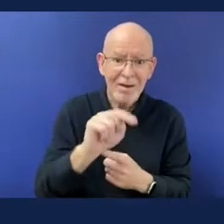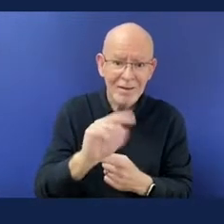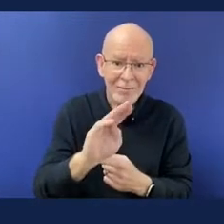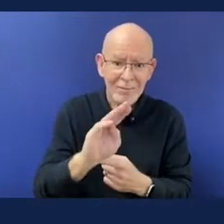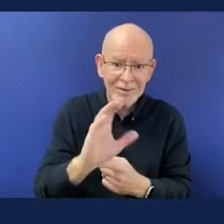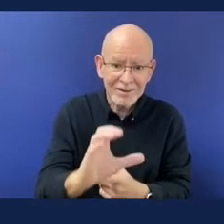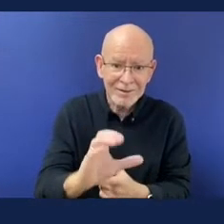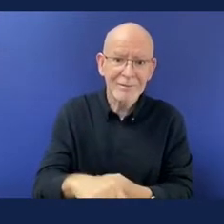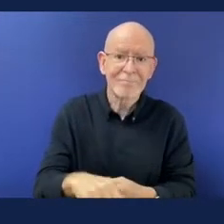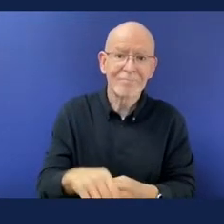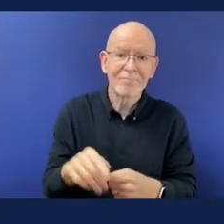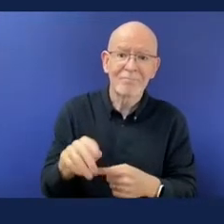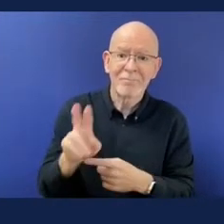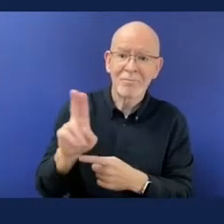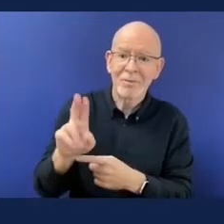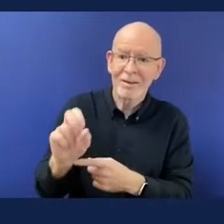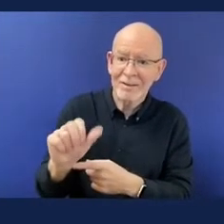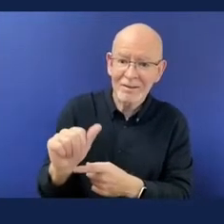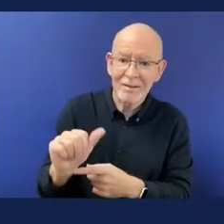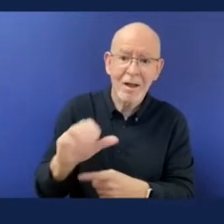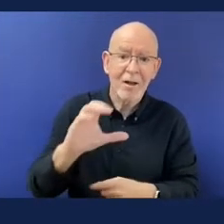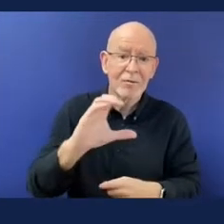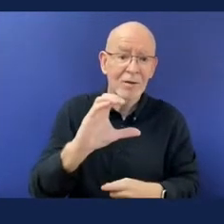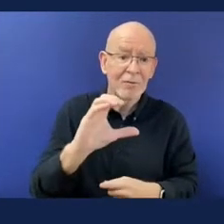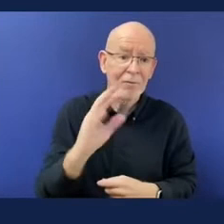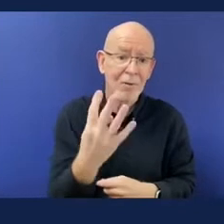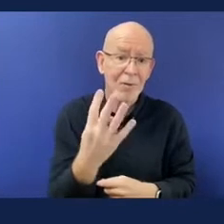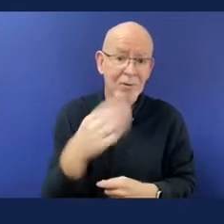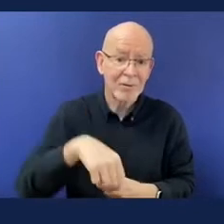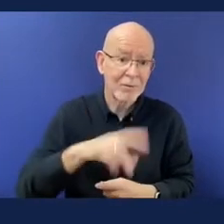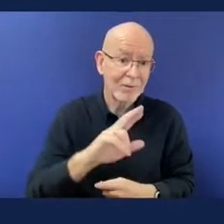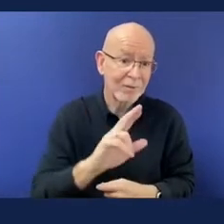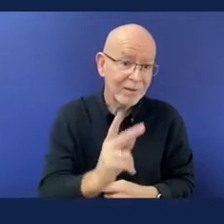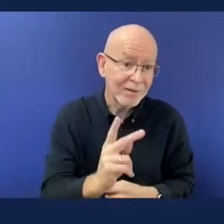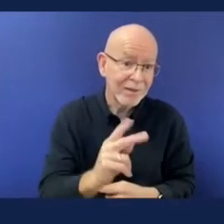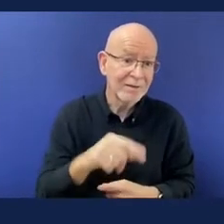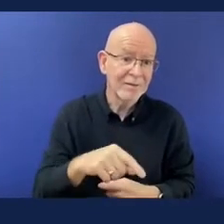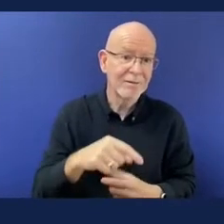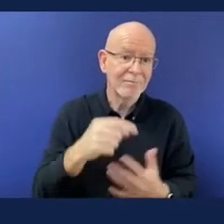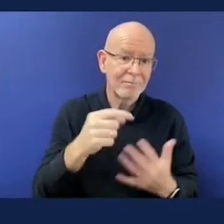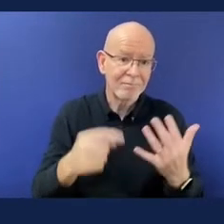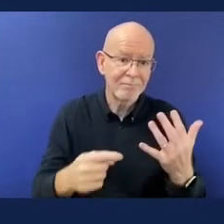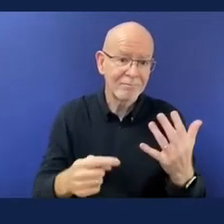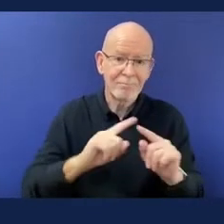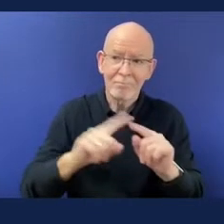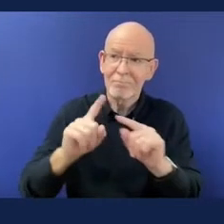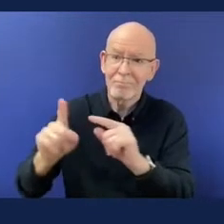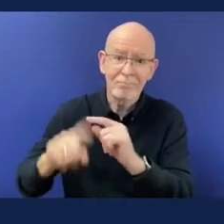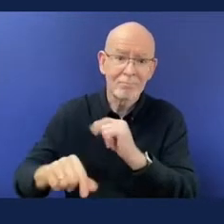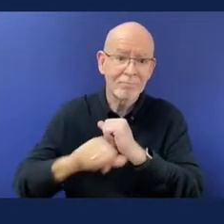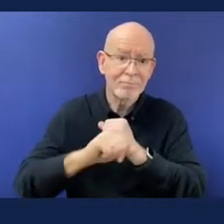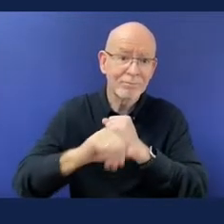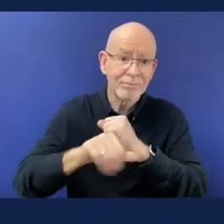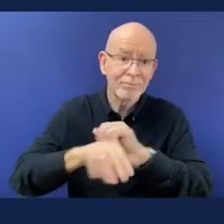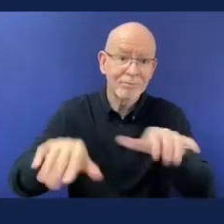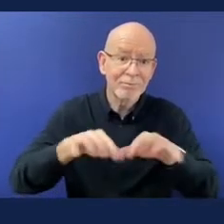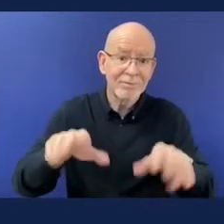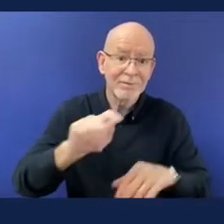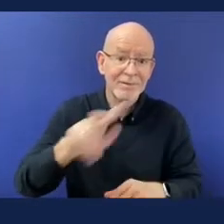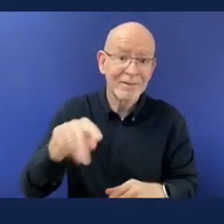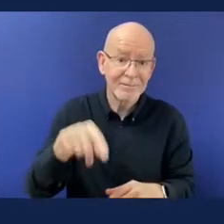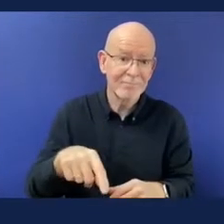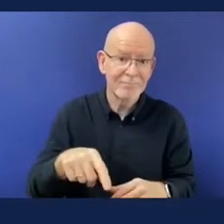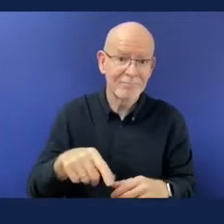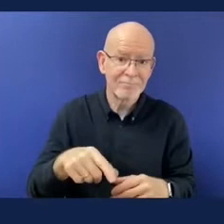we on the 19th of August worked with three PR agencies around the world who again gave up their time to support the campaign to really